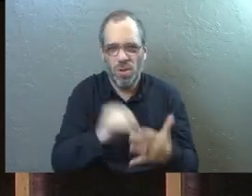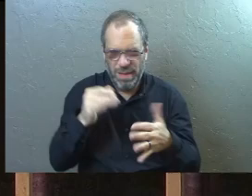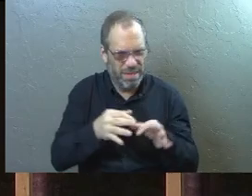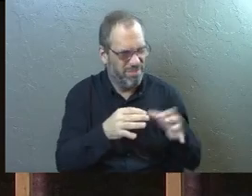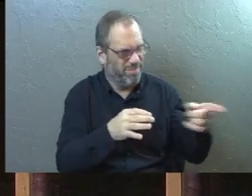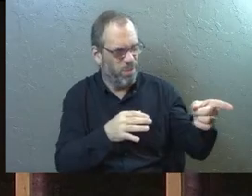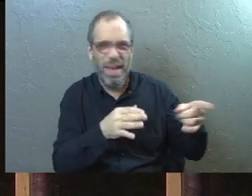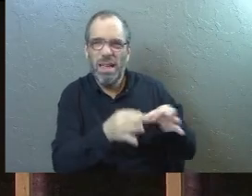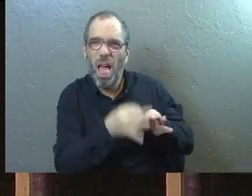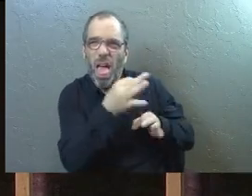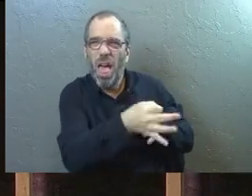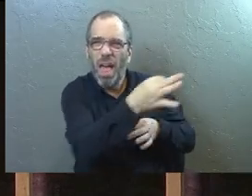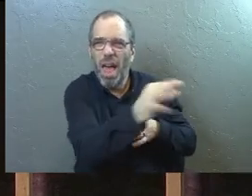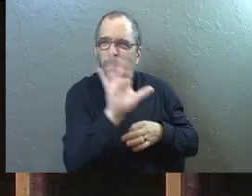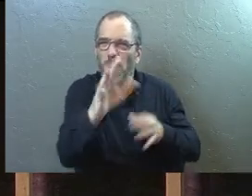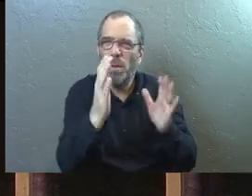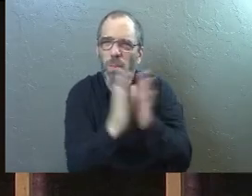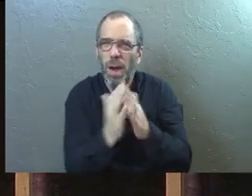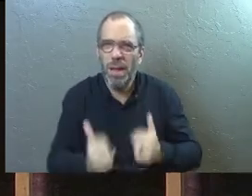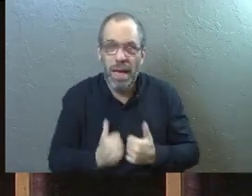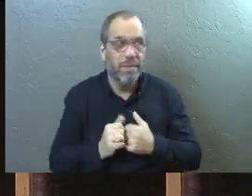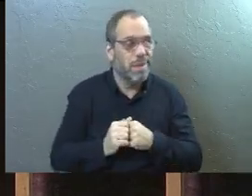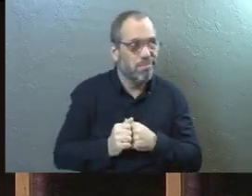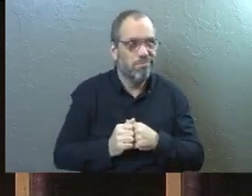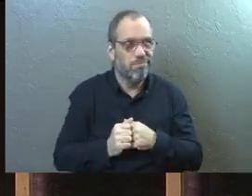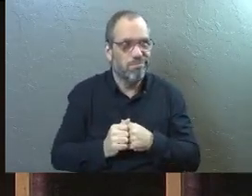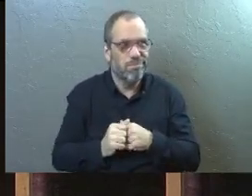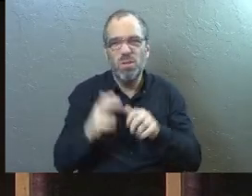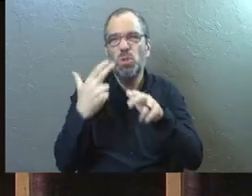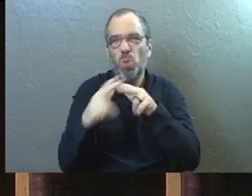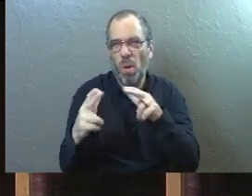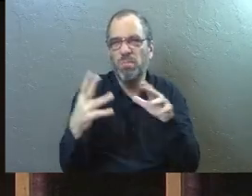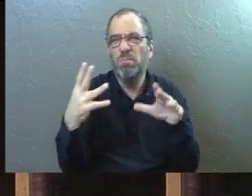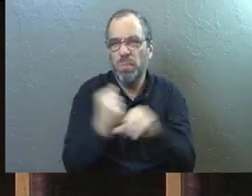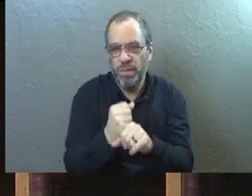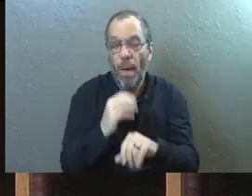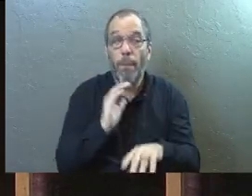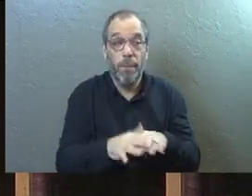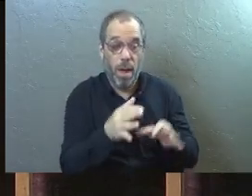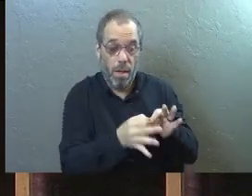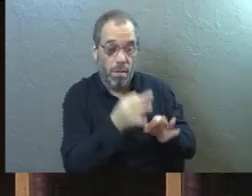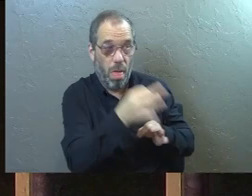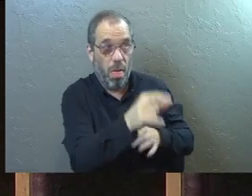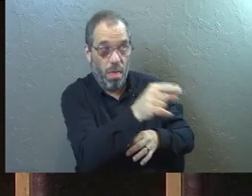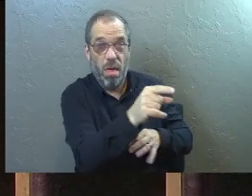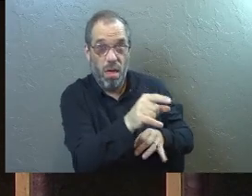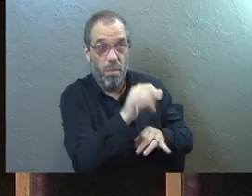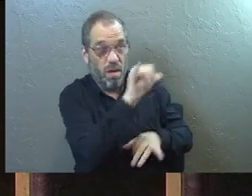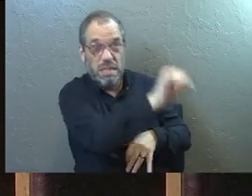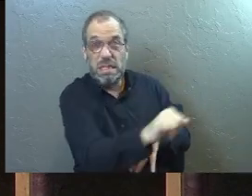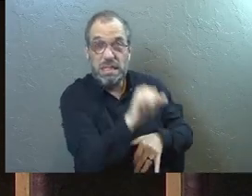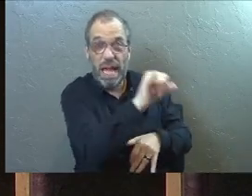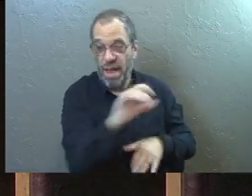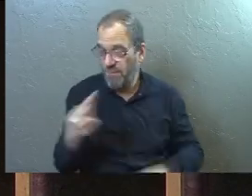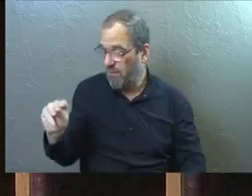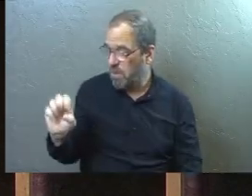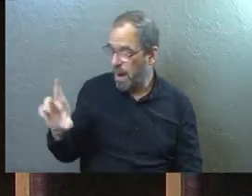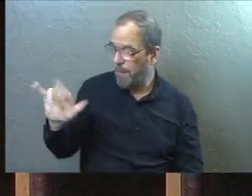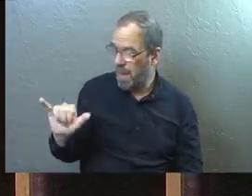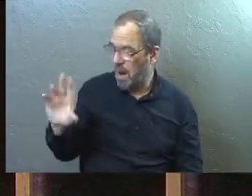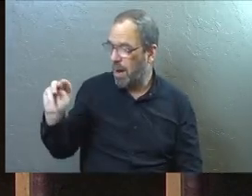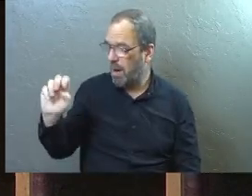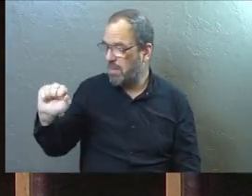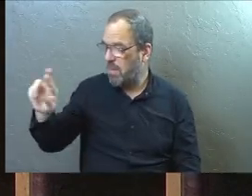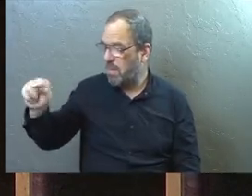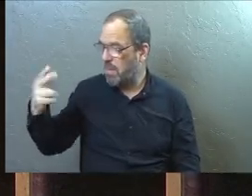this delay and about your prayer life. And I'm just going to make this very, very brief for you. But the delay of Jesus for Mary and Martha did not